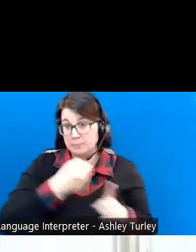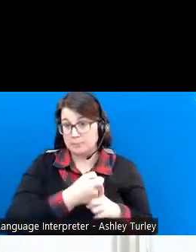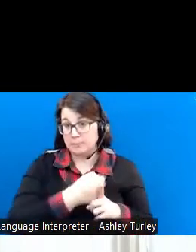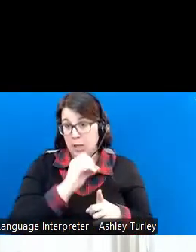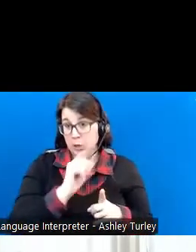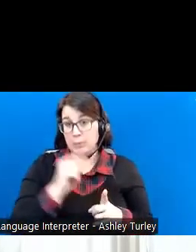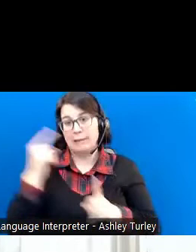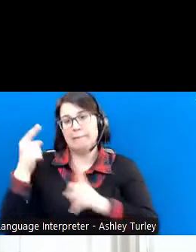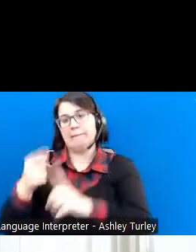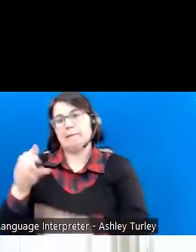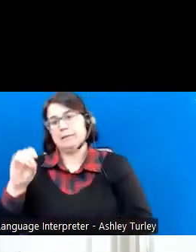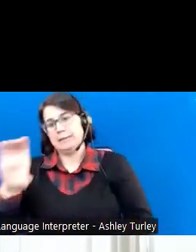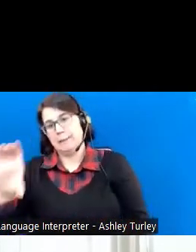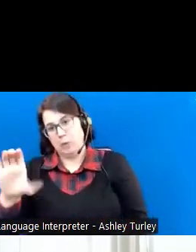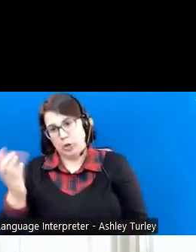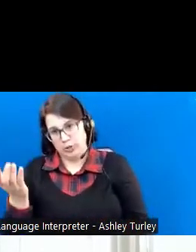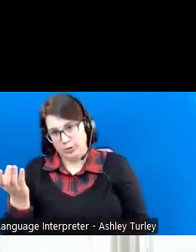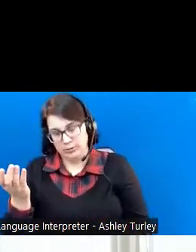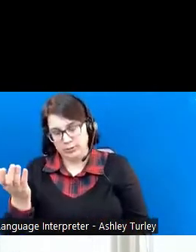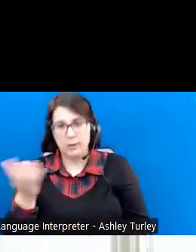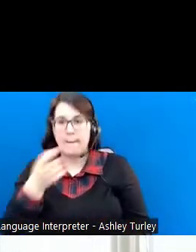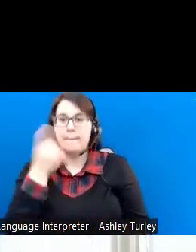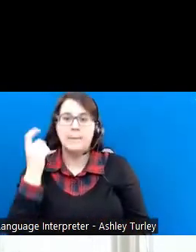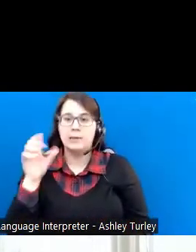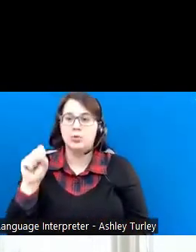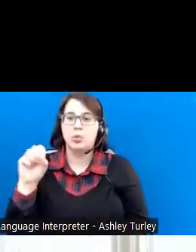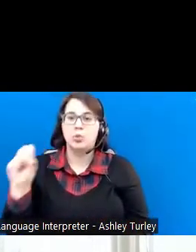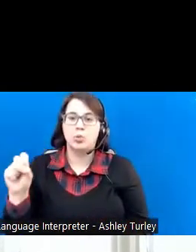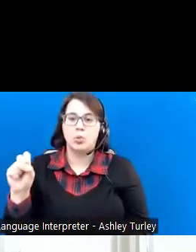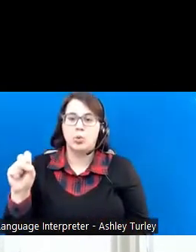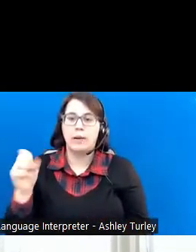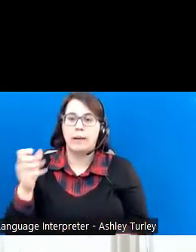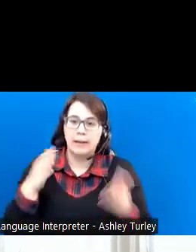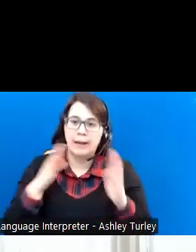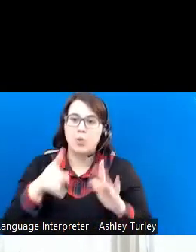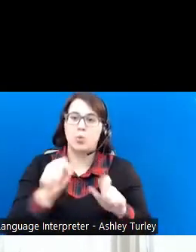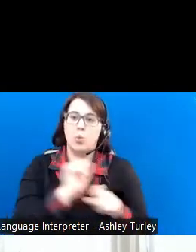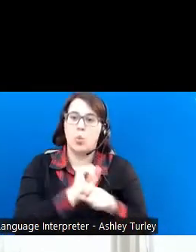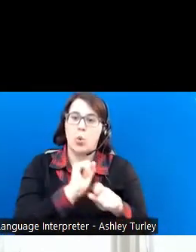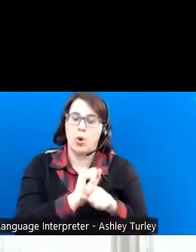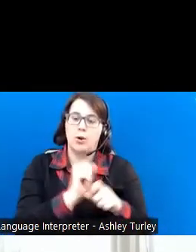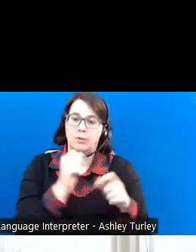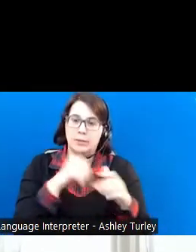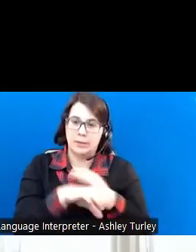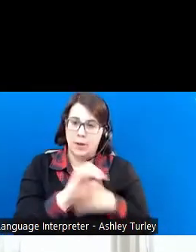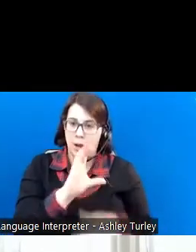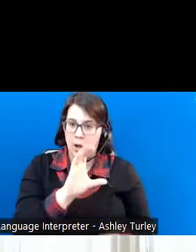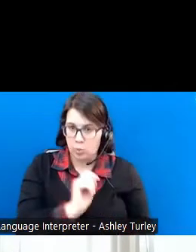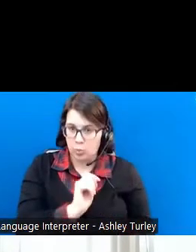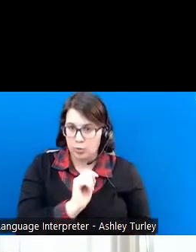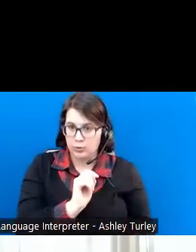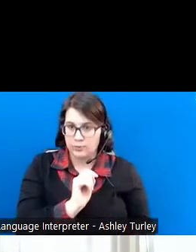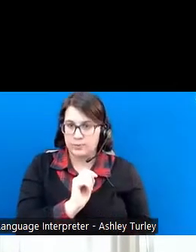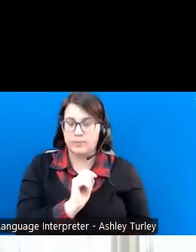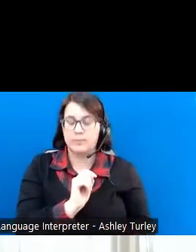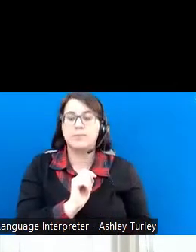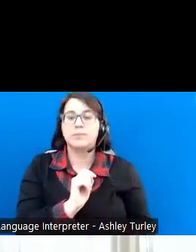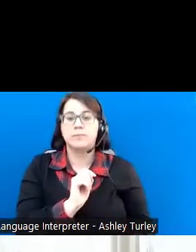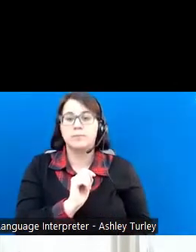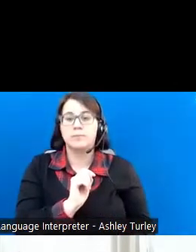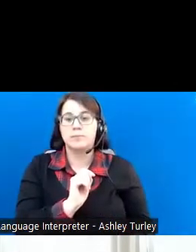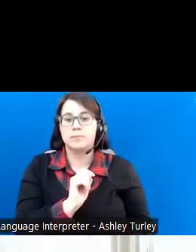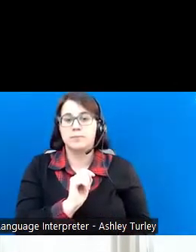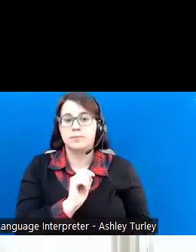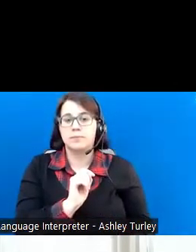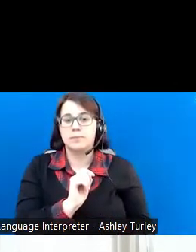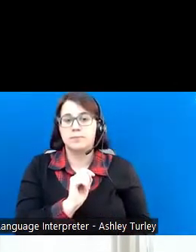December. And that's because Social Security allows you to work in October, they get your checks